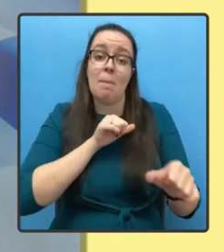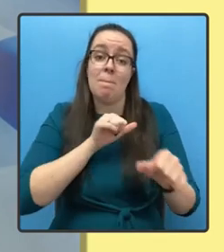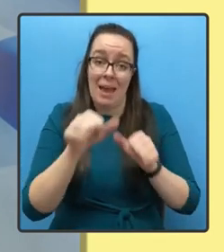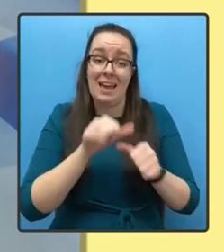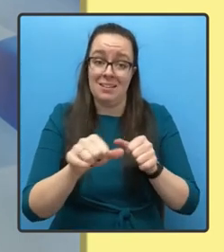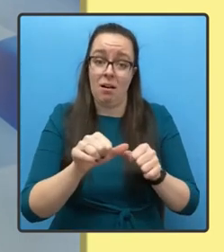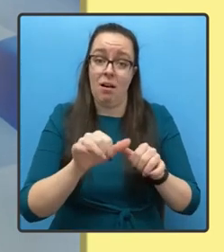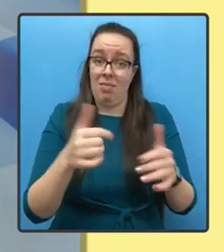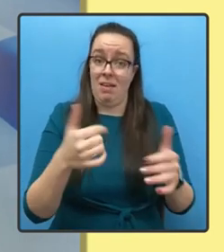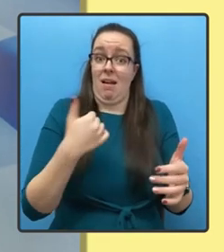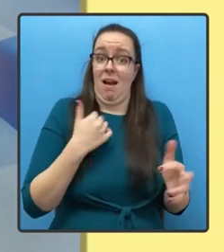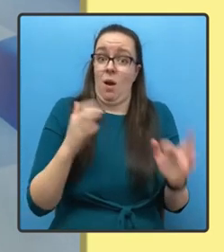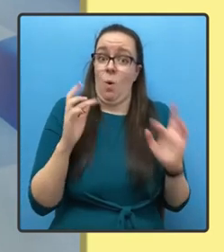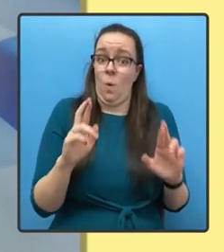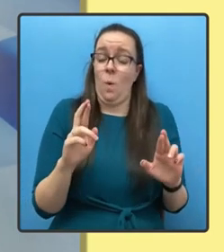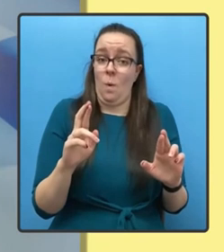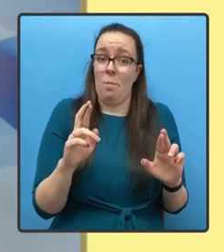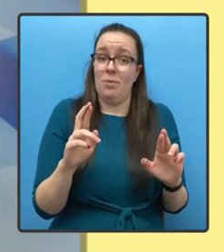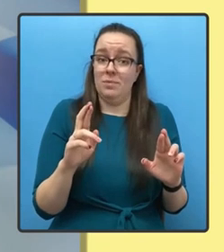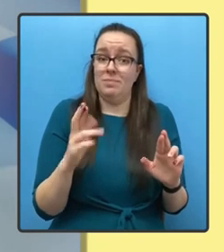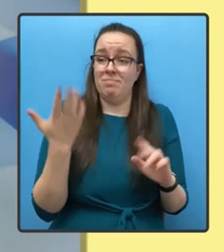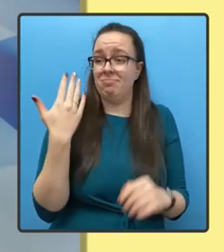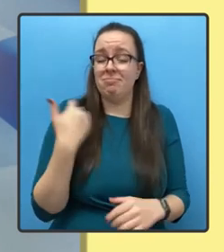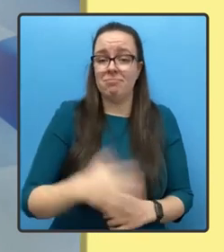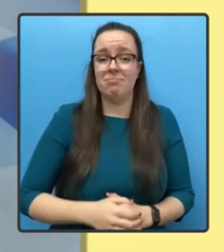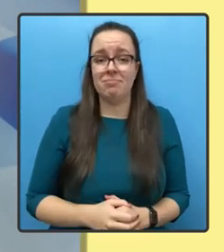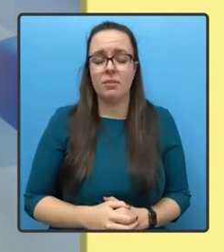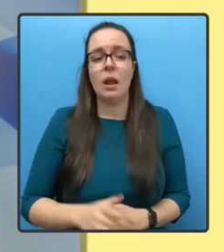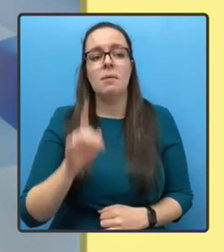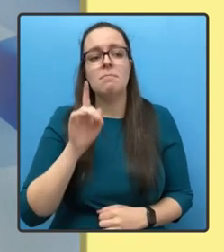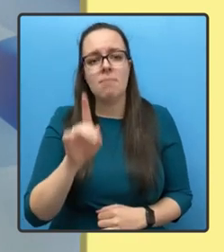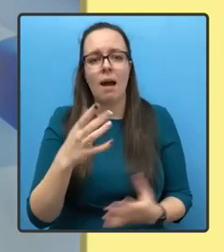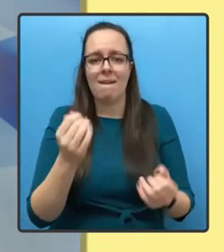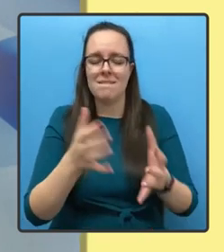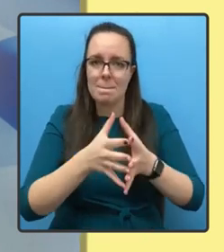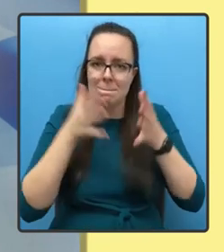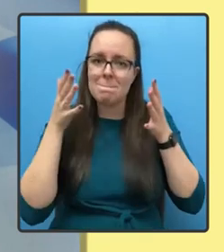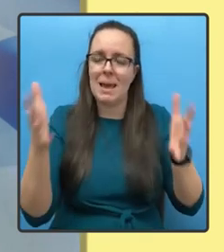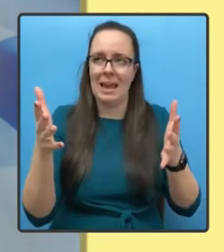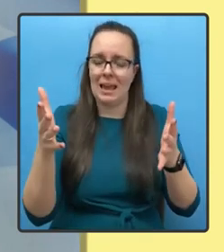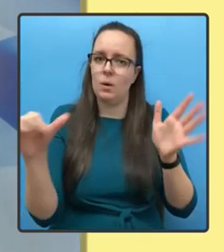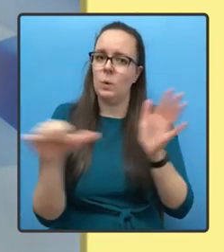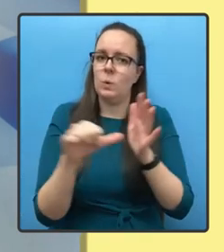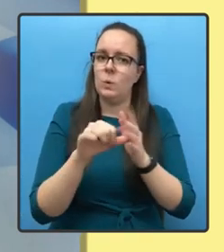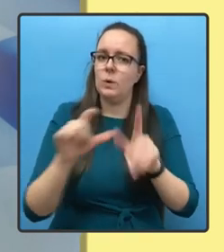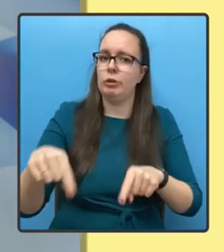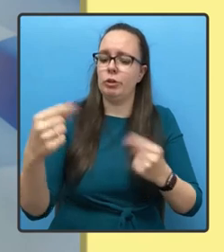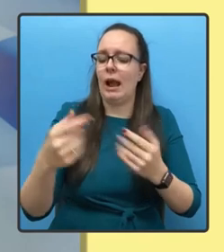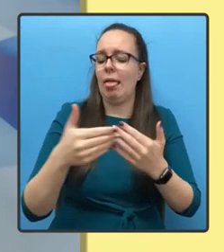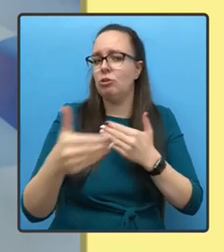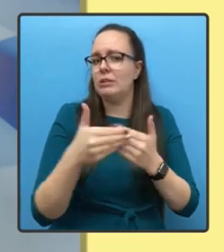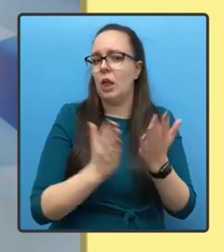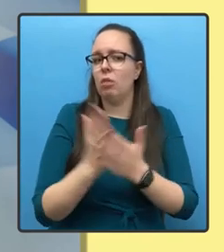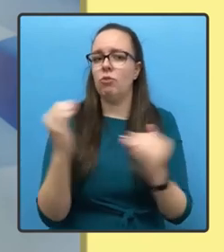a couple of months ago. But there are big and very real challenges ahead over the winter months. Cases are